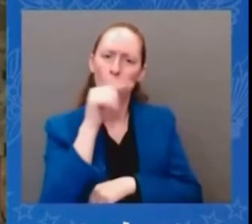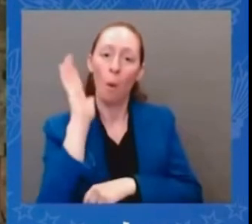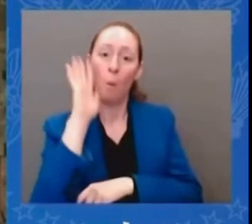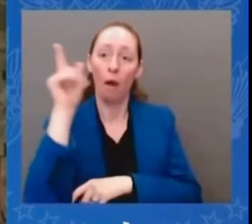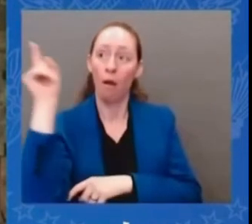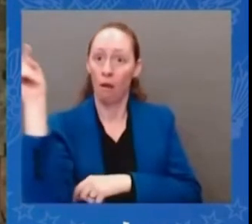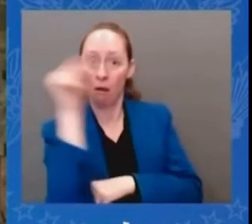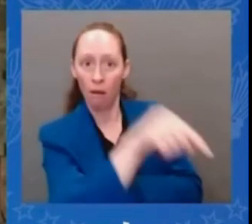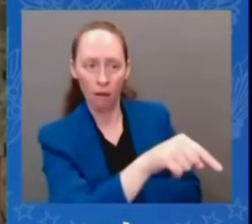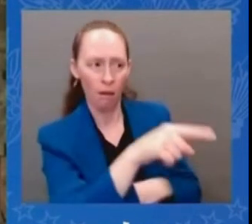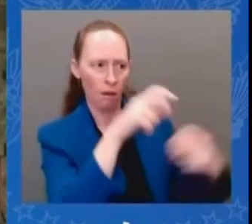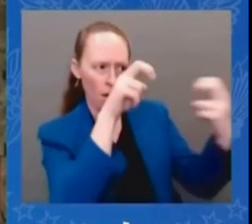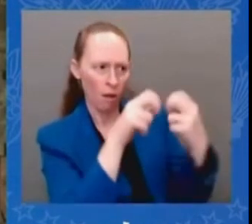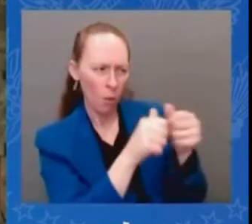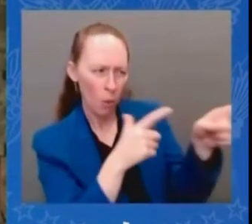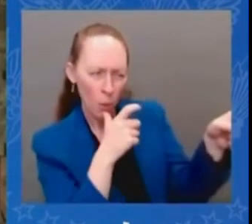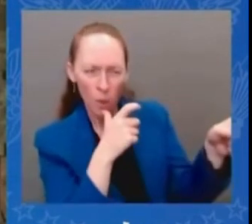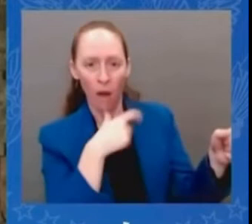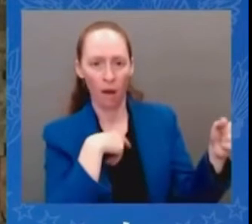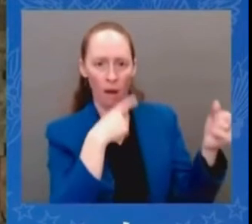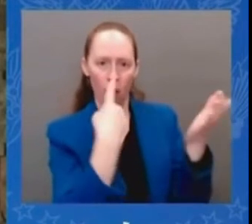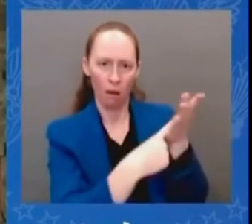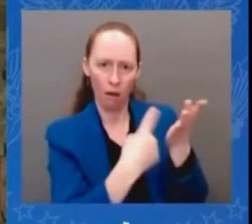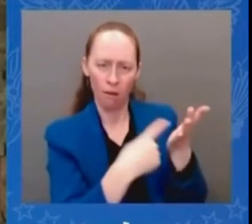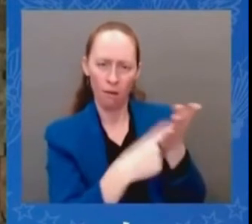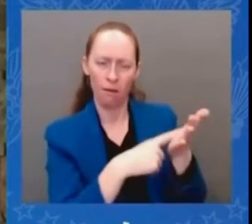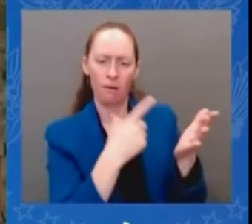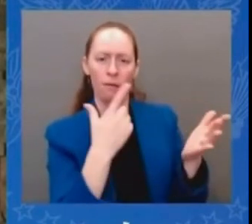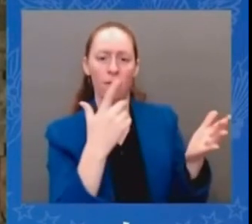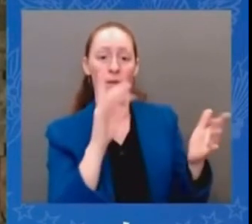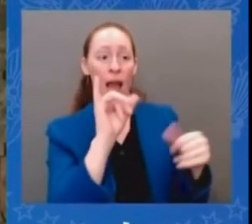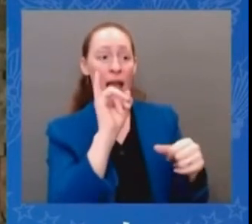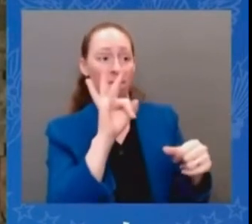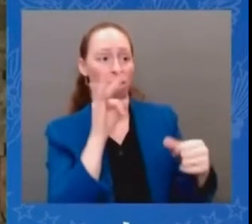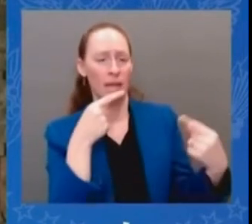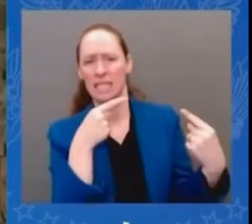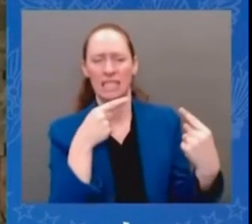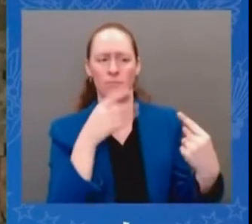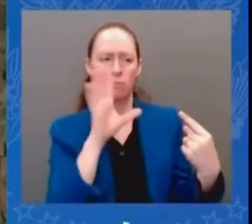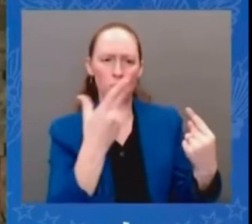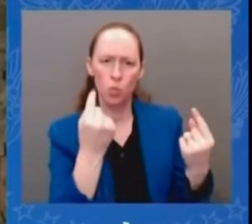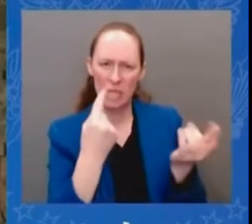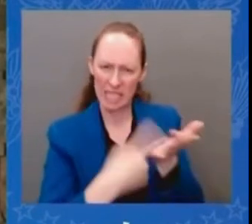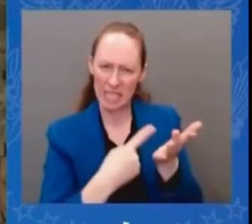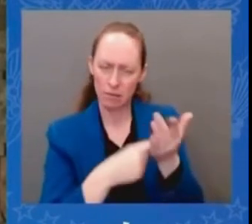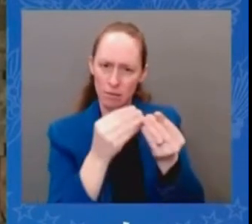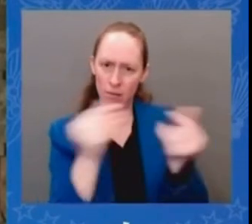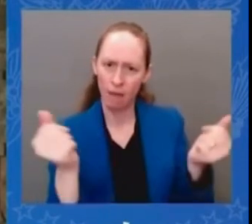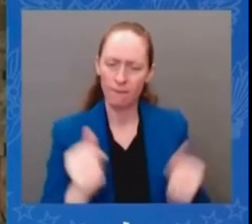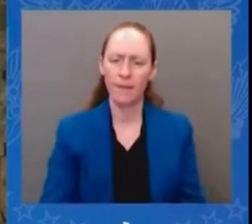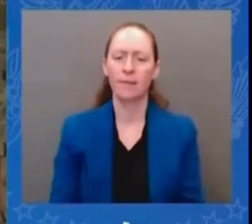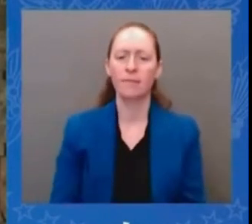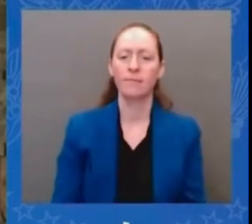or how if they weren't resolved on what basis were they not resolved um